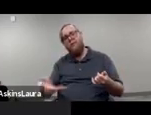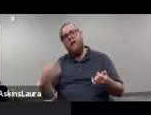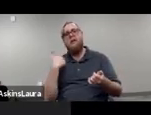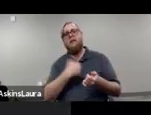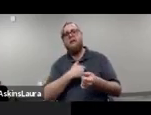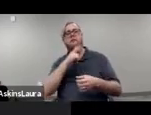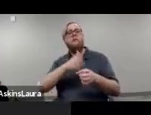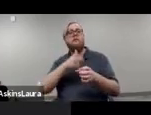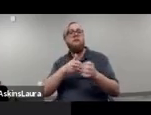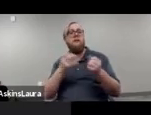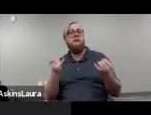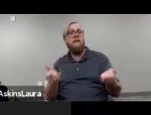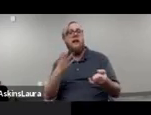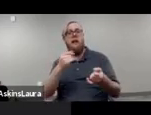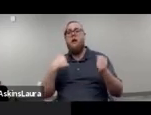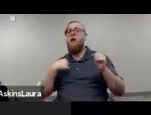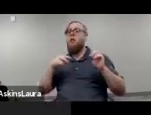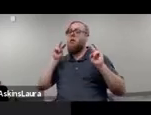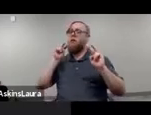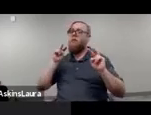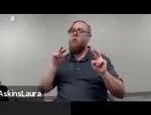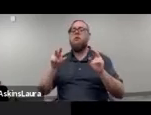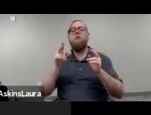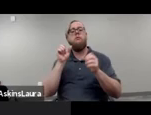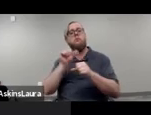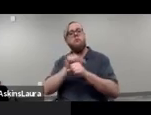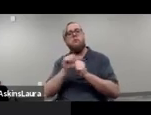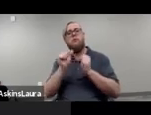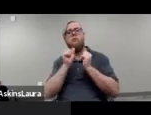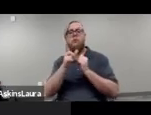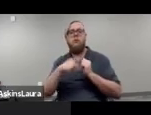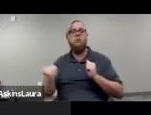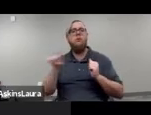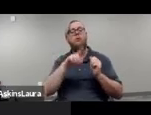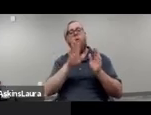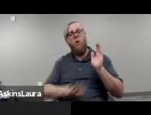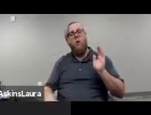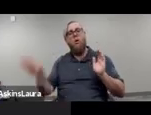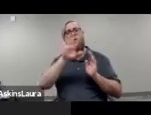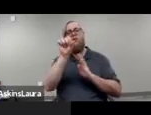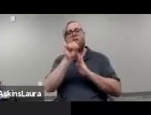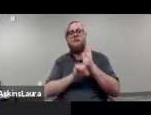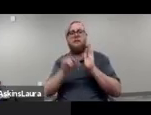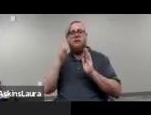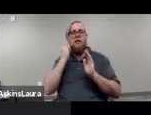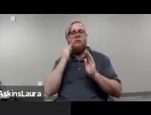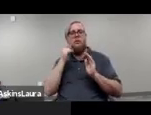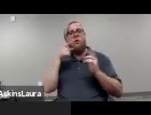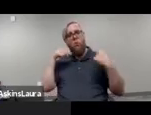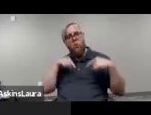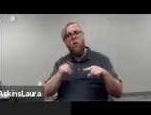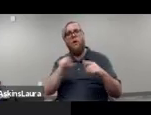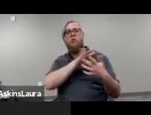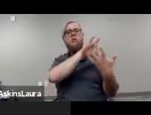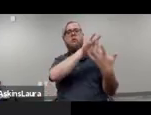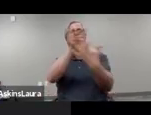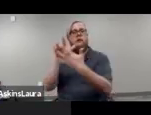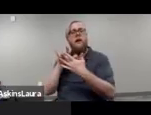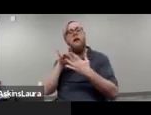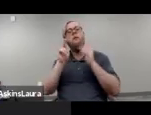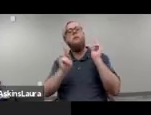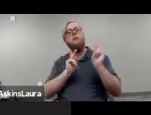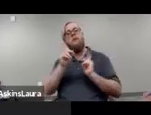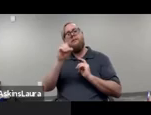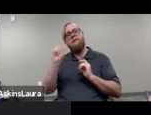part of today's presentation, and I do look forward to partnering with many of you across the state as you reach out to people with disabilities and make sure that